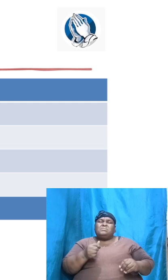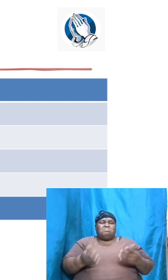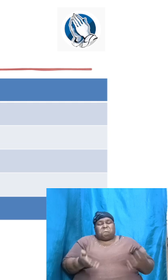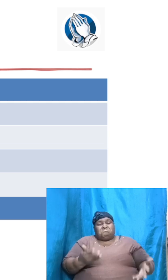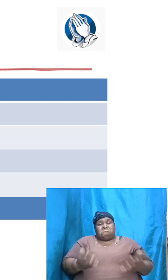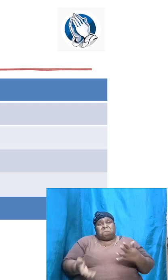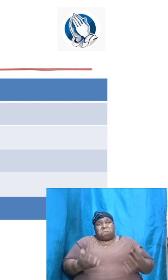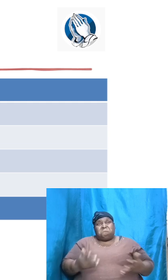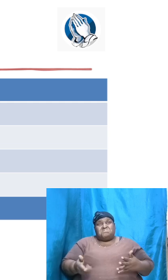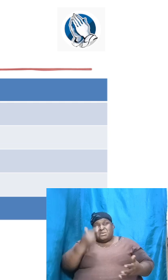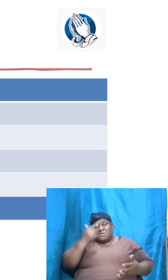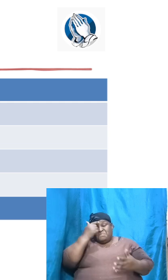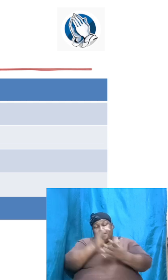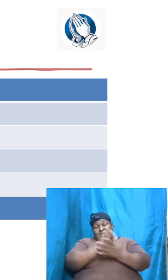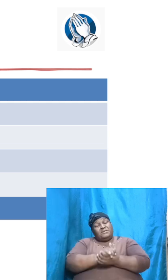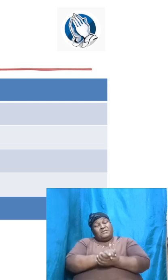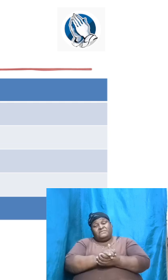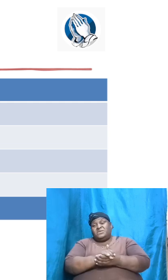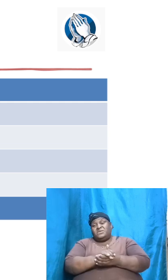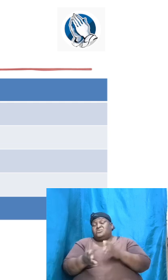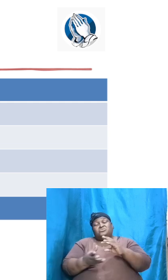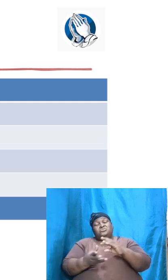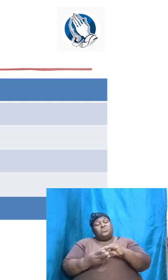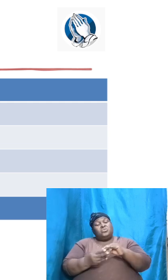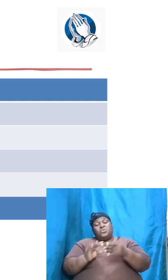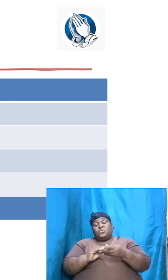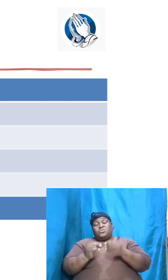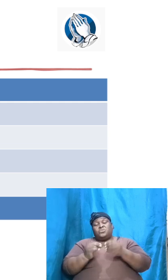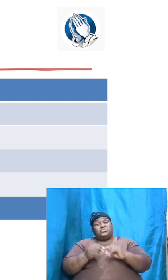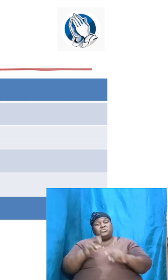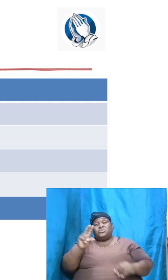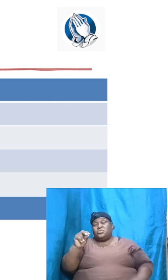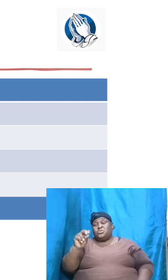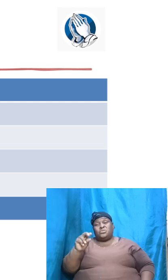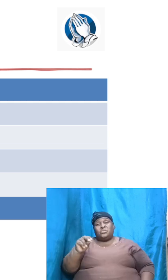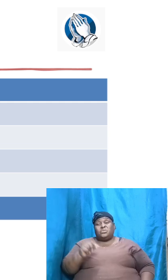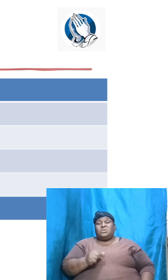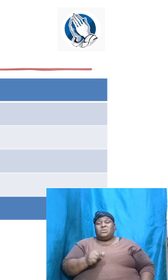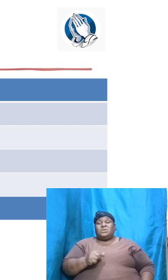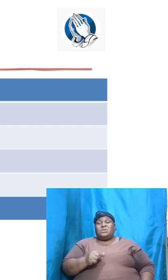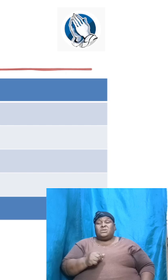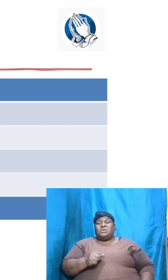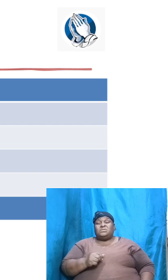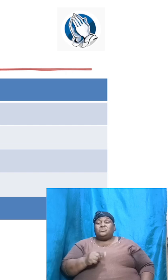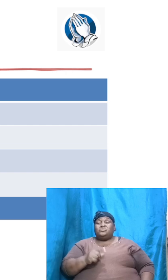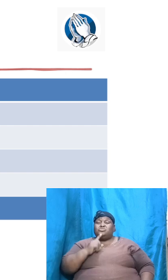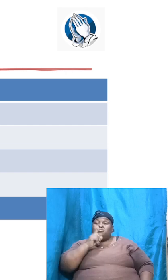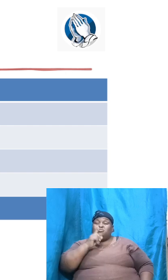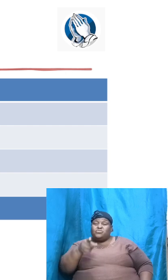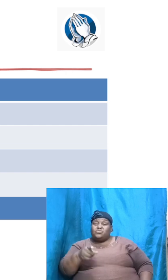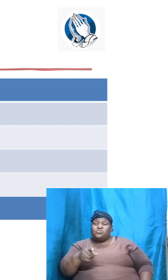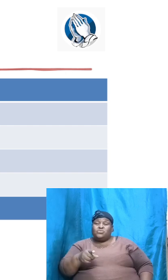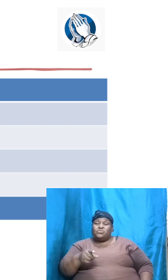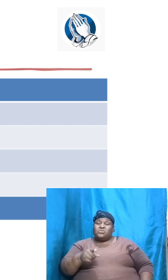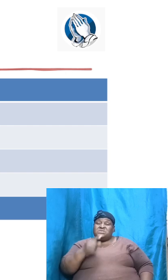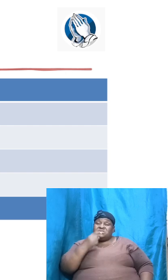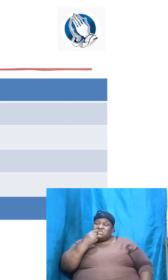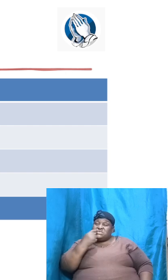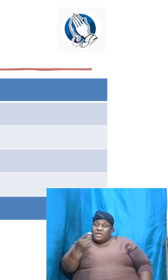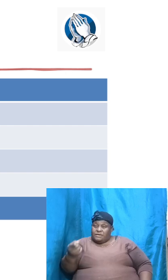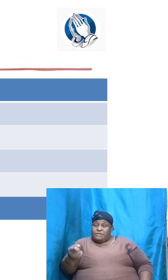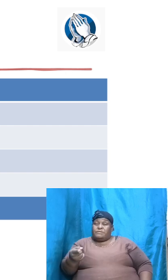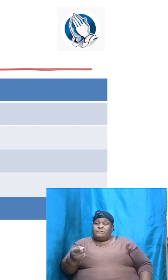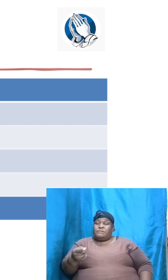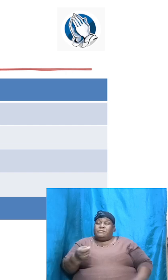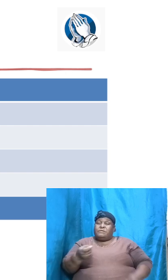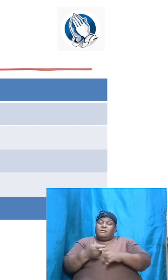Alice in Wonderland type of thing. But it is a common thread from Genesis all the